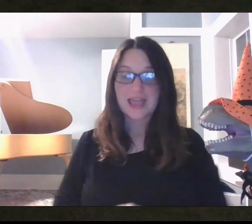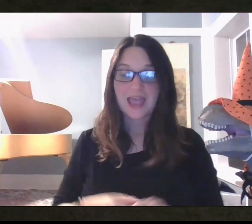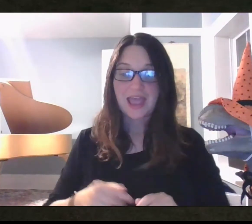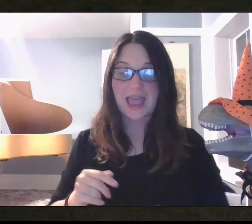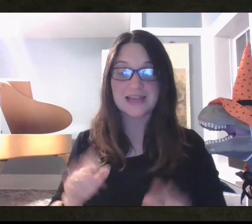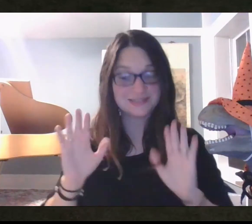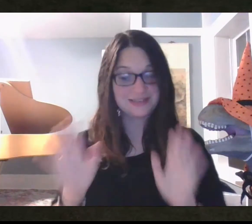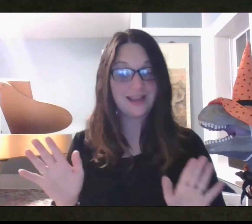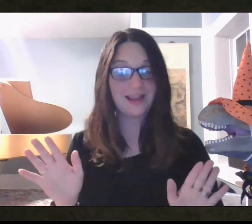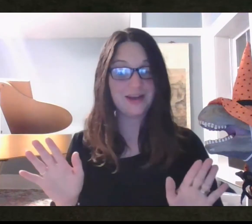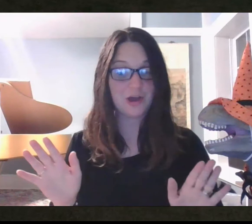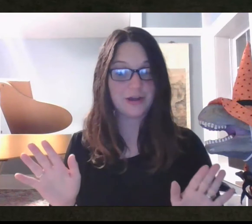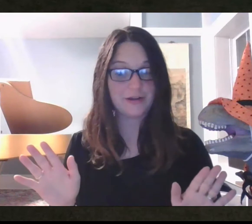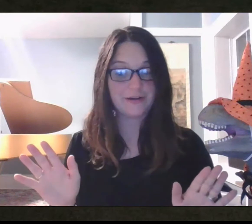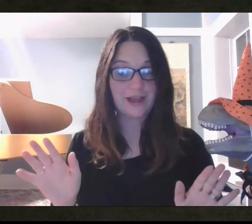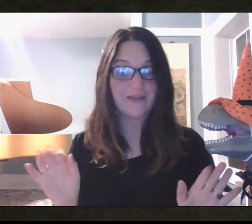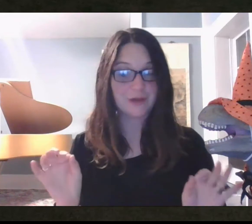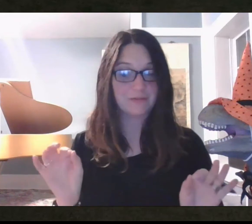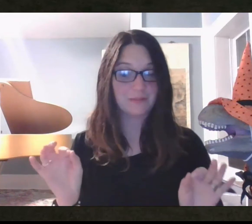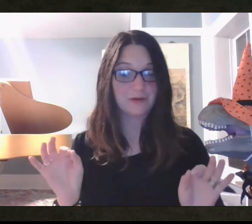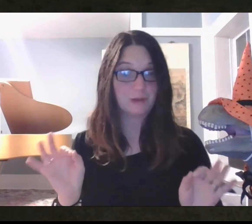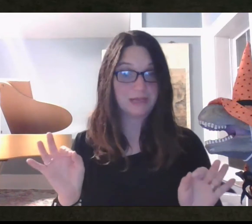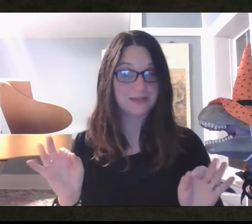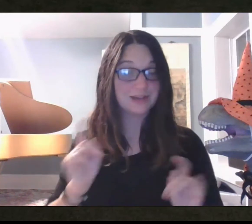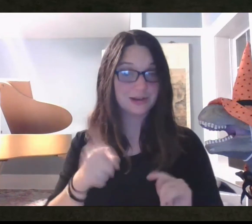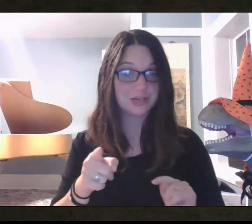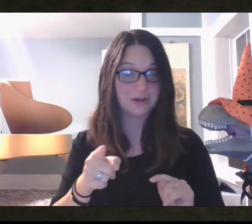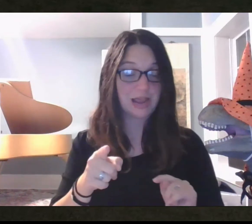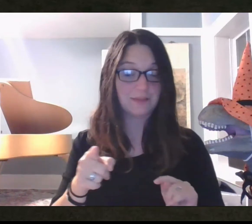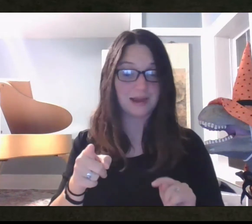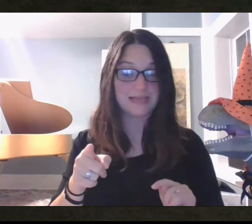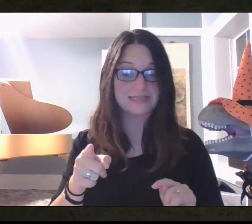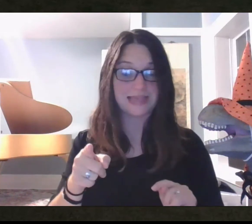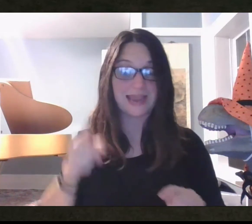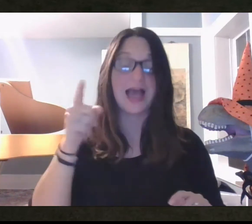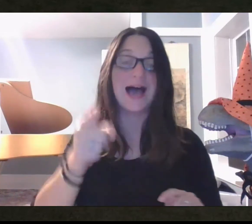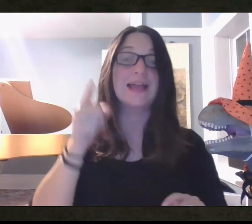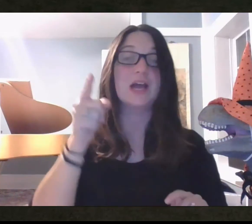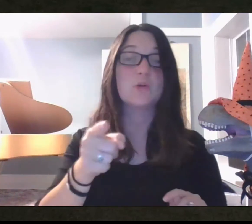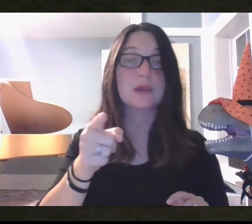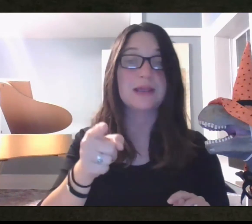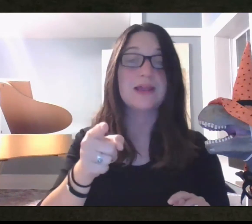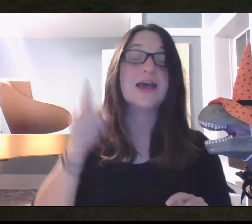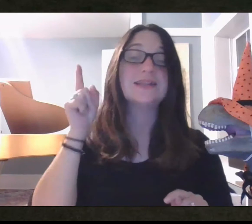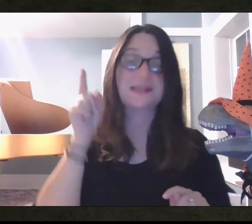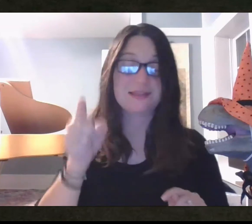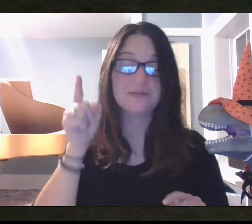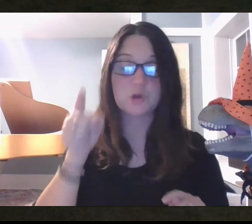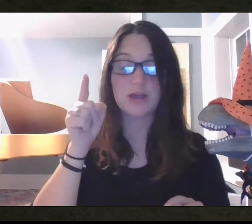and in honor of Red Ribbon Week, turn to your neighbor and say, I agree